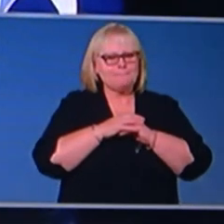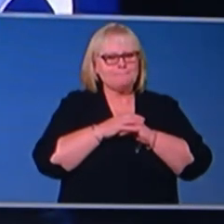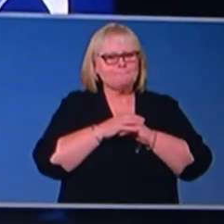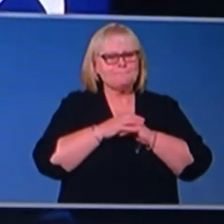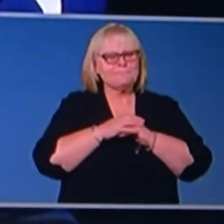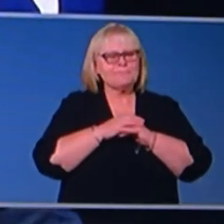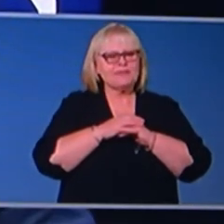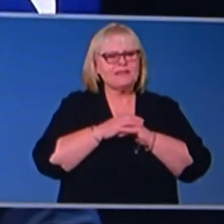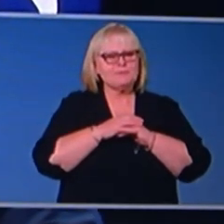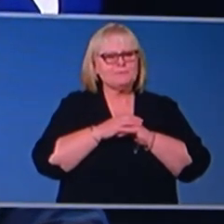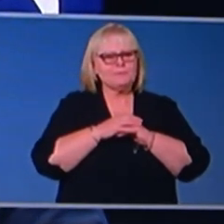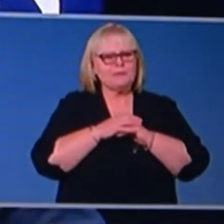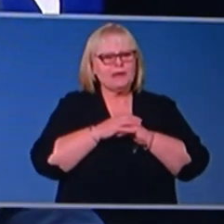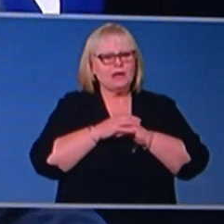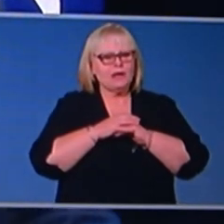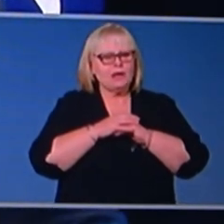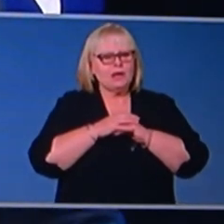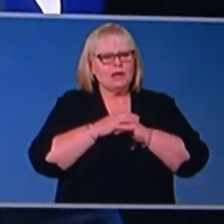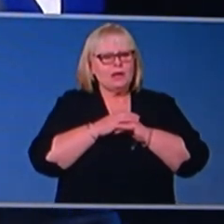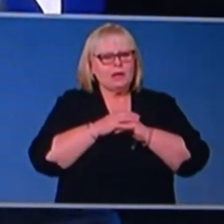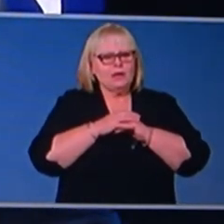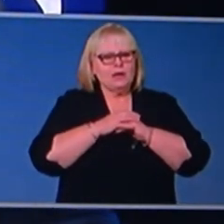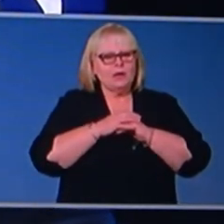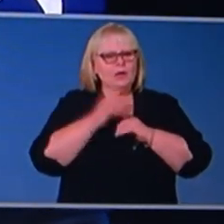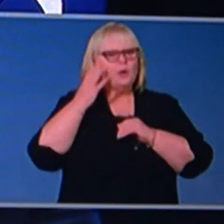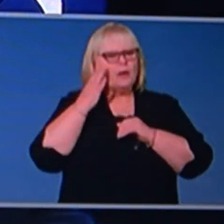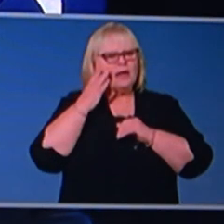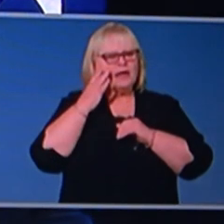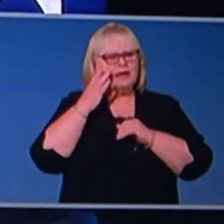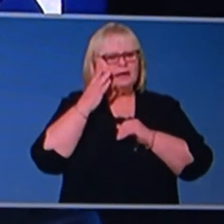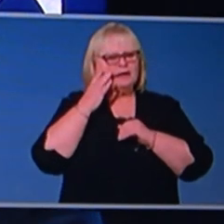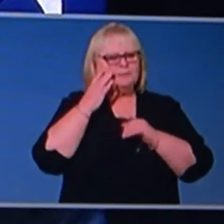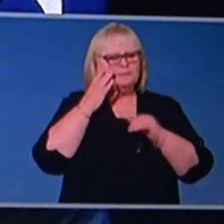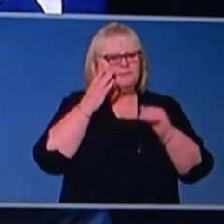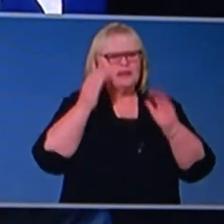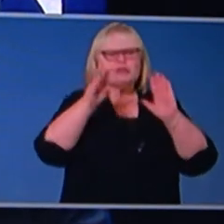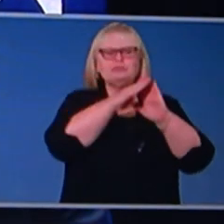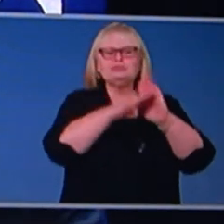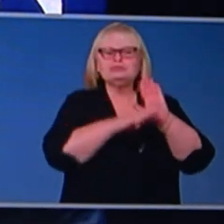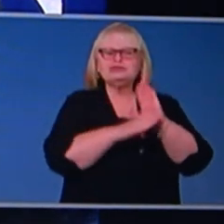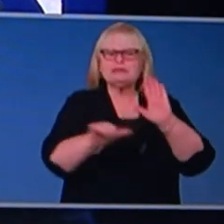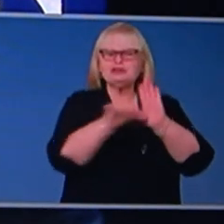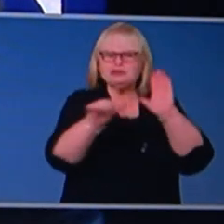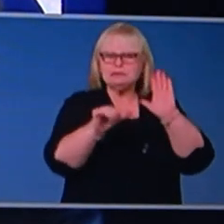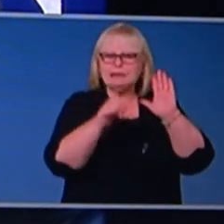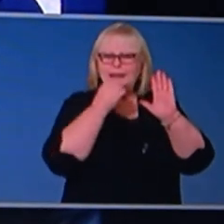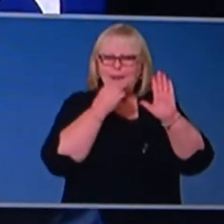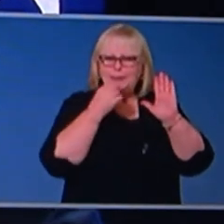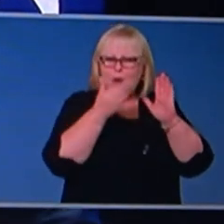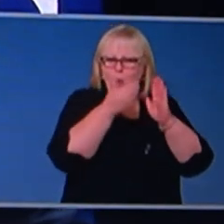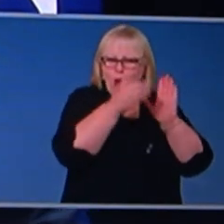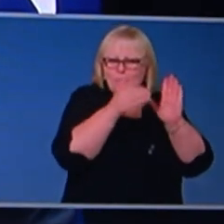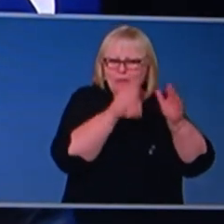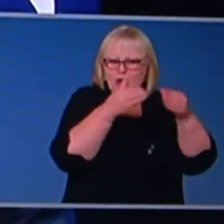When we move to reduce those restrictions, the National Cabinet is very adamant